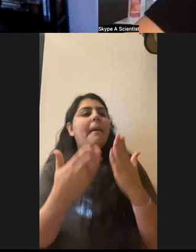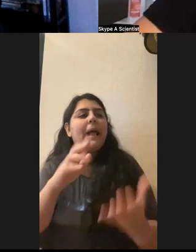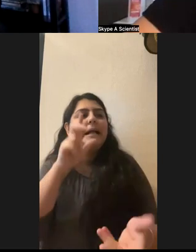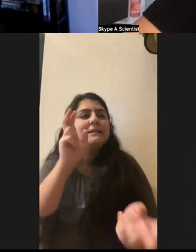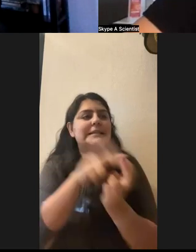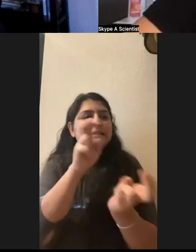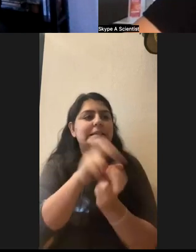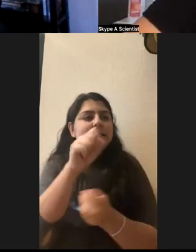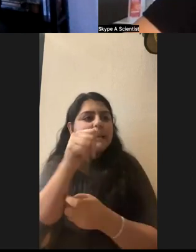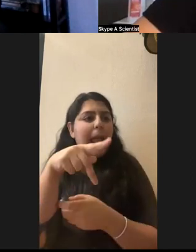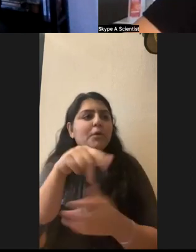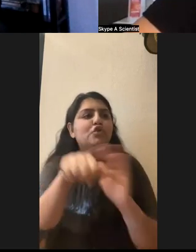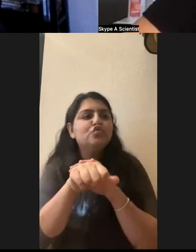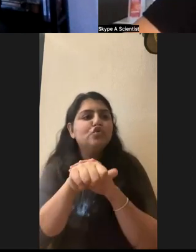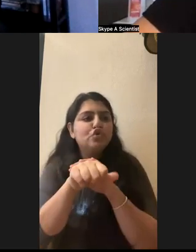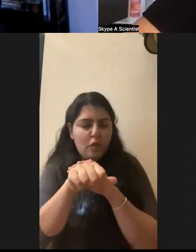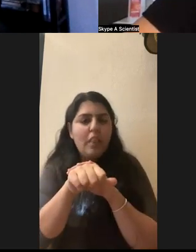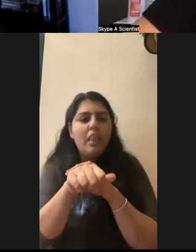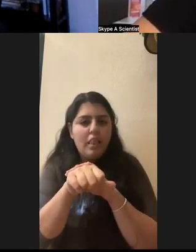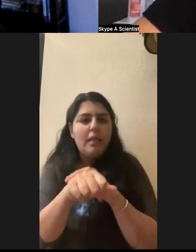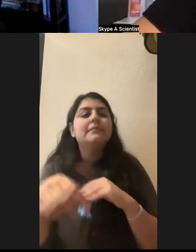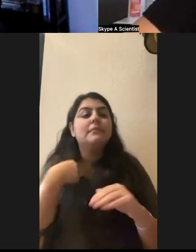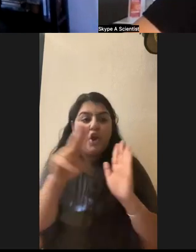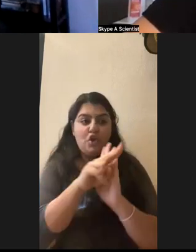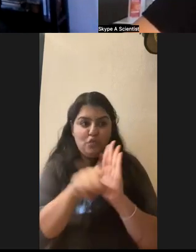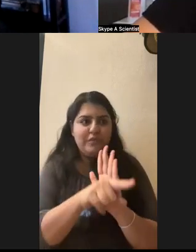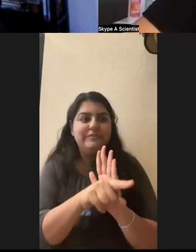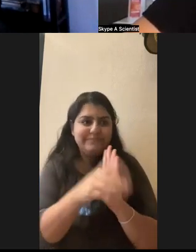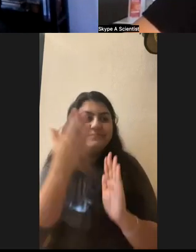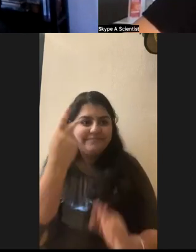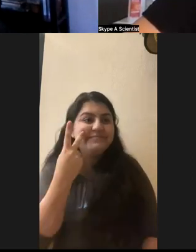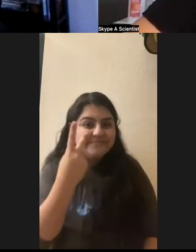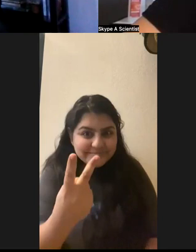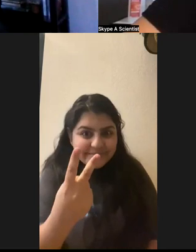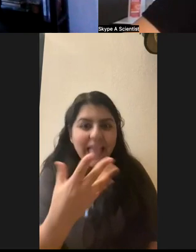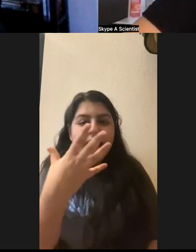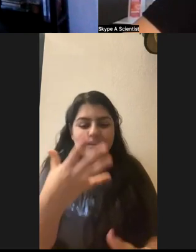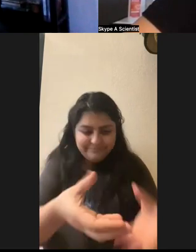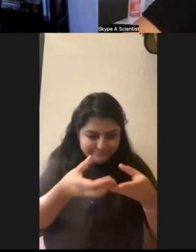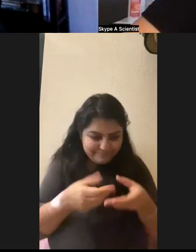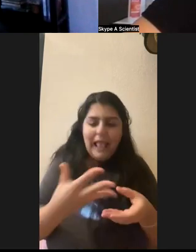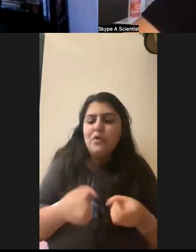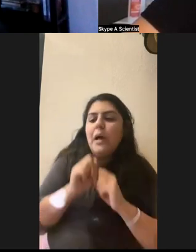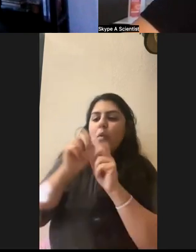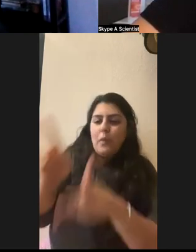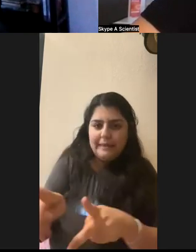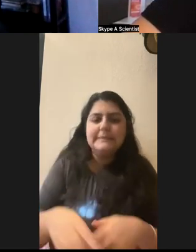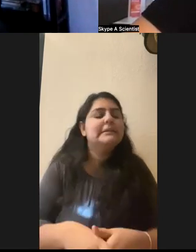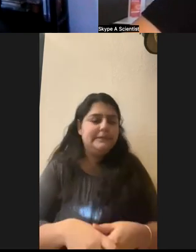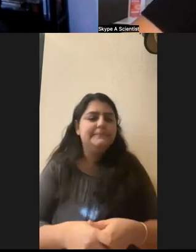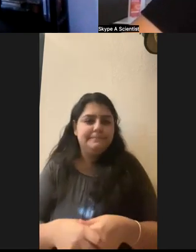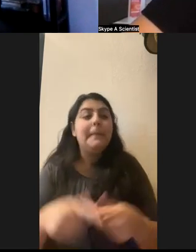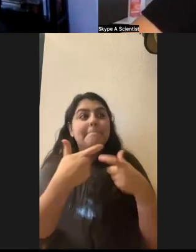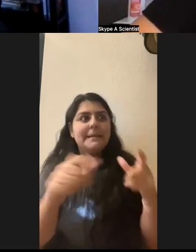So as an undergraduate, I've got to, um, see those and release some. So big snapping turtles. Great.